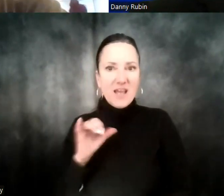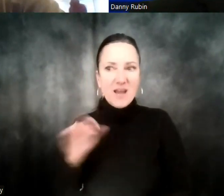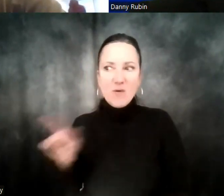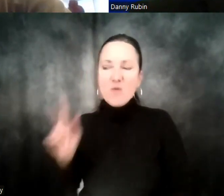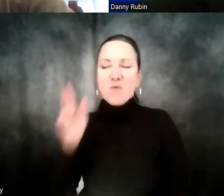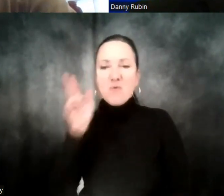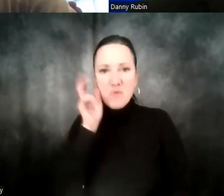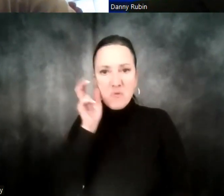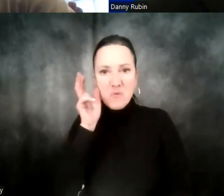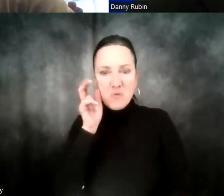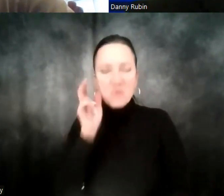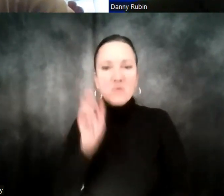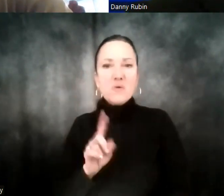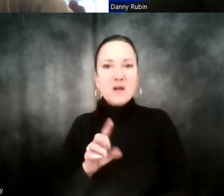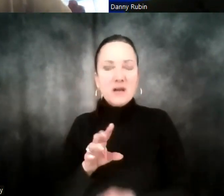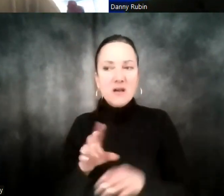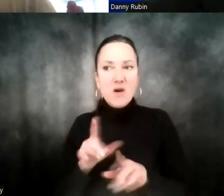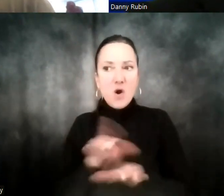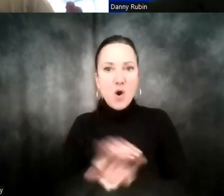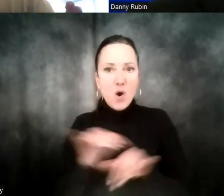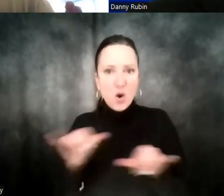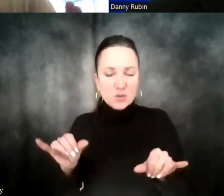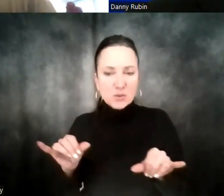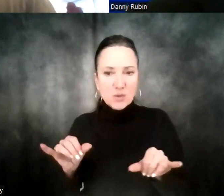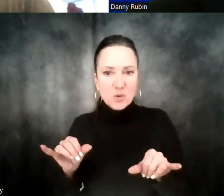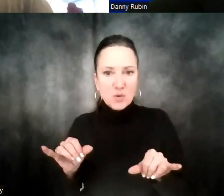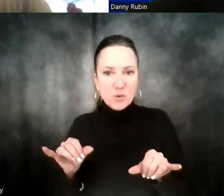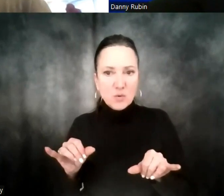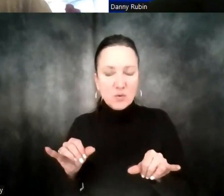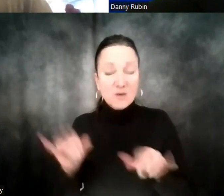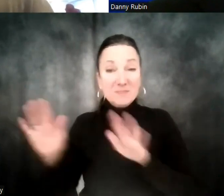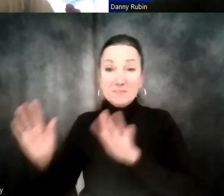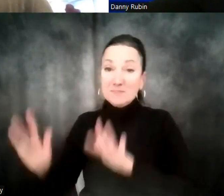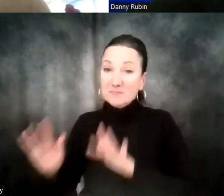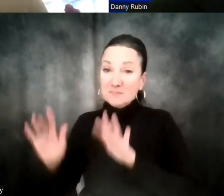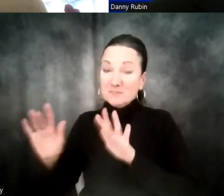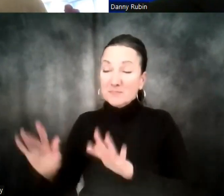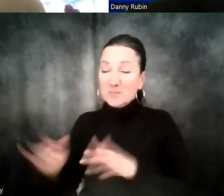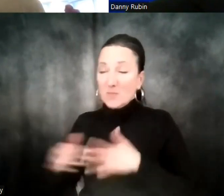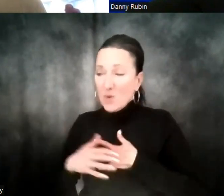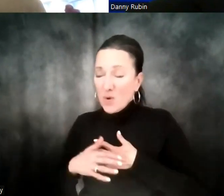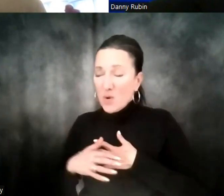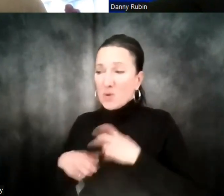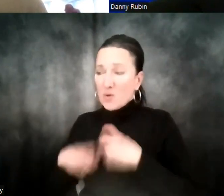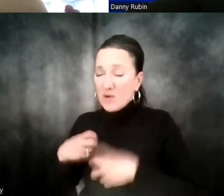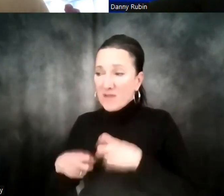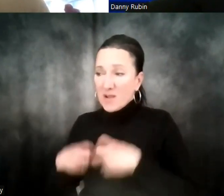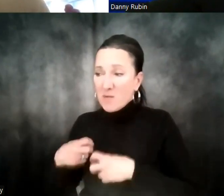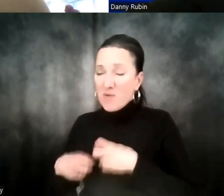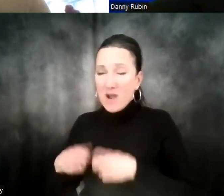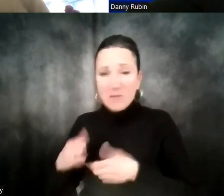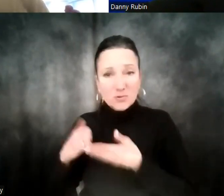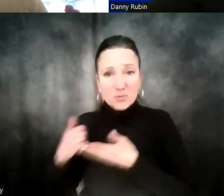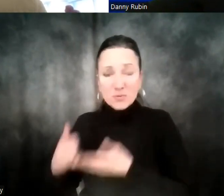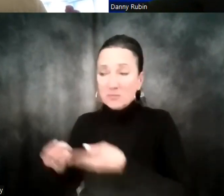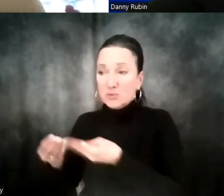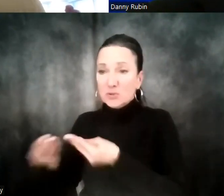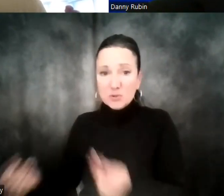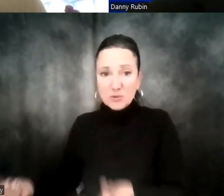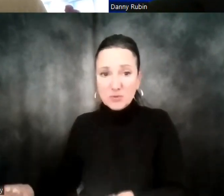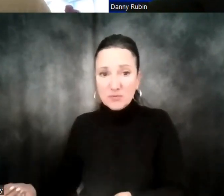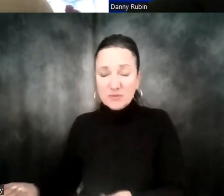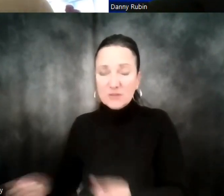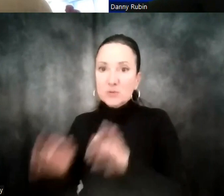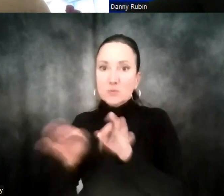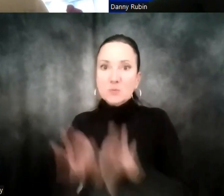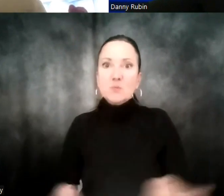in addition to being empathetic towards their problems and trying to find solutions for them in the best way that you possibly can, is all critical